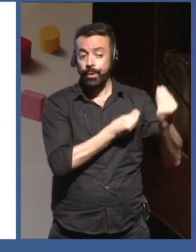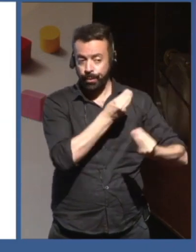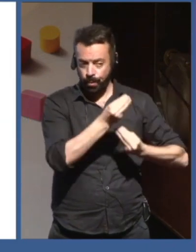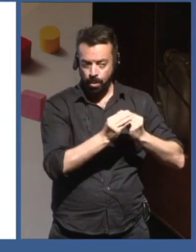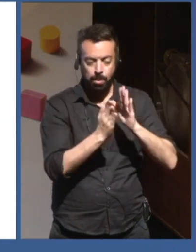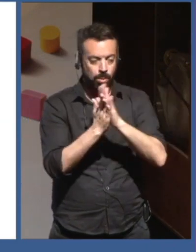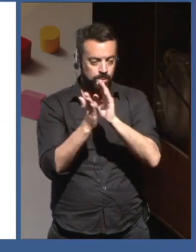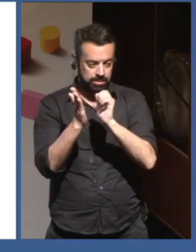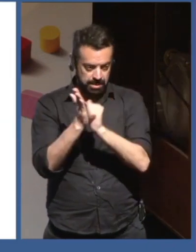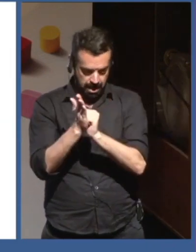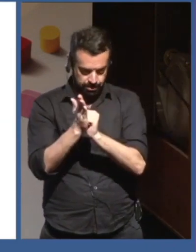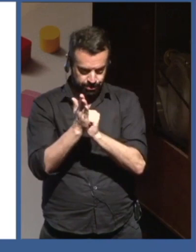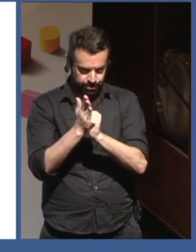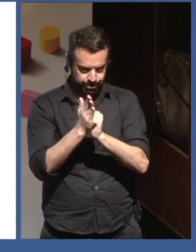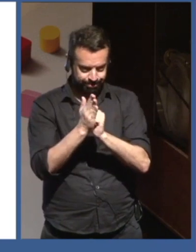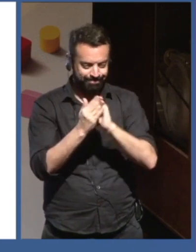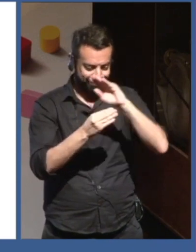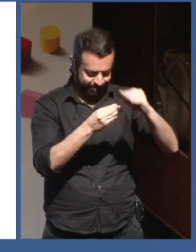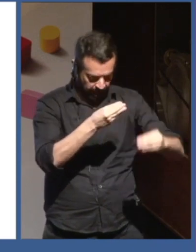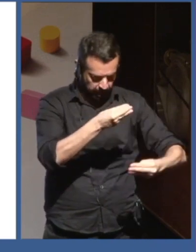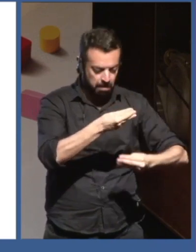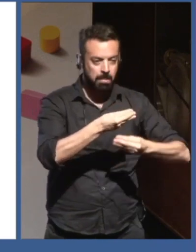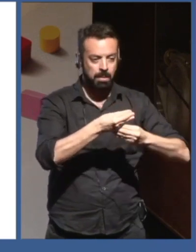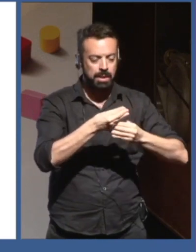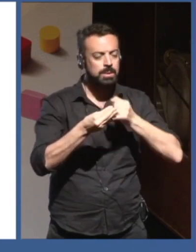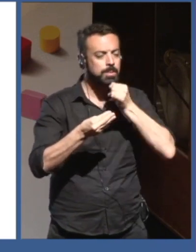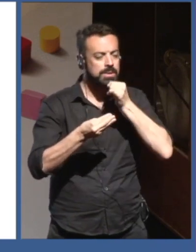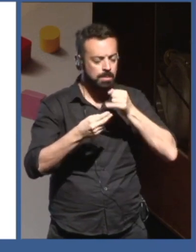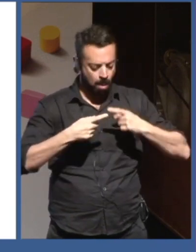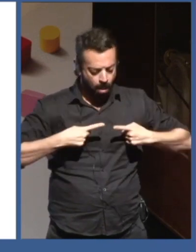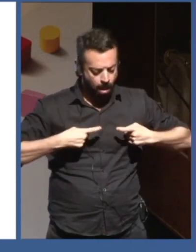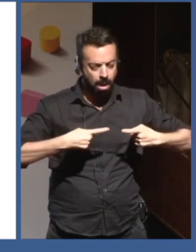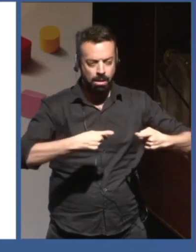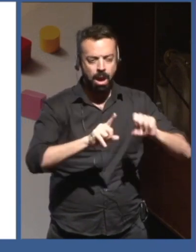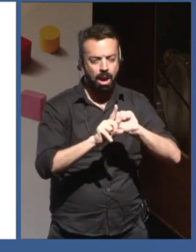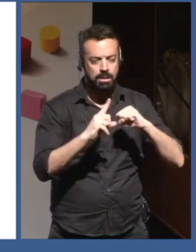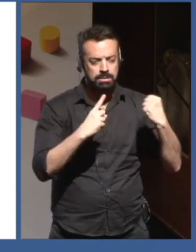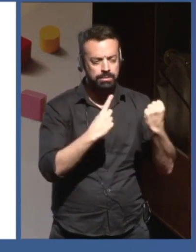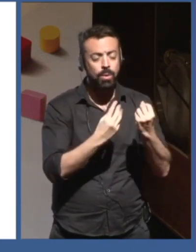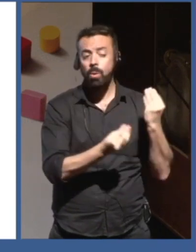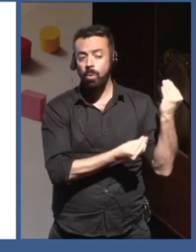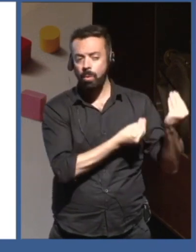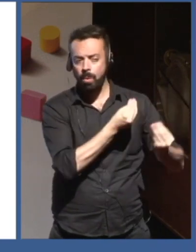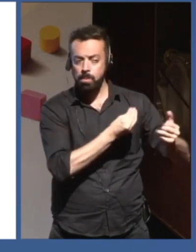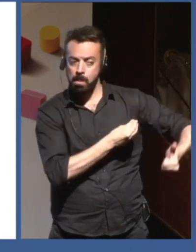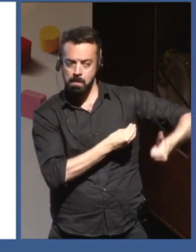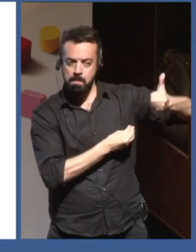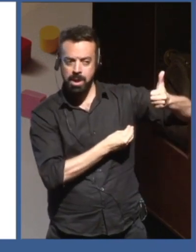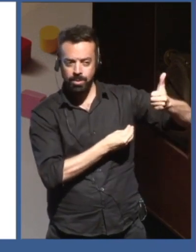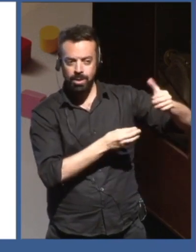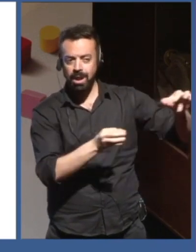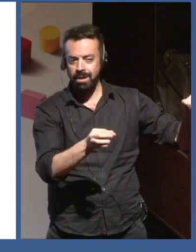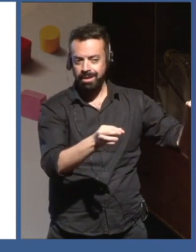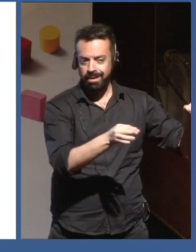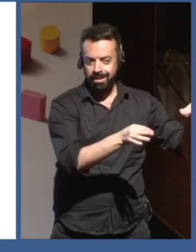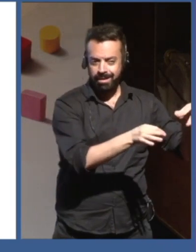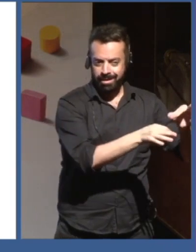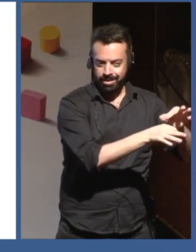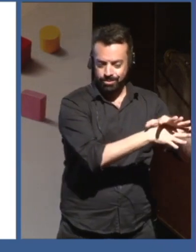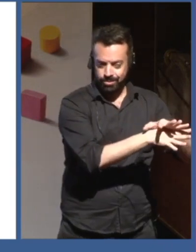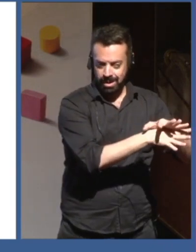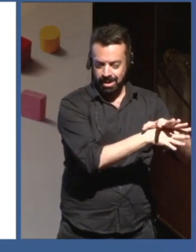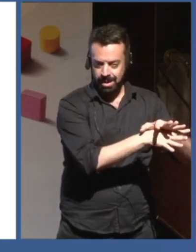that understands how you can improve educational outcomes in children, and that does that through data.